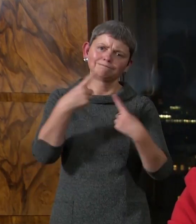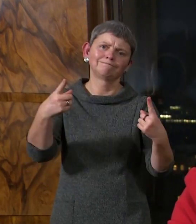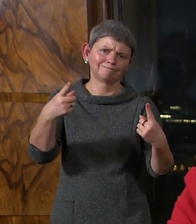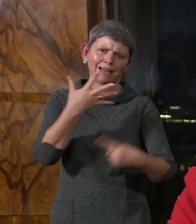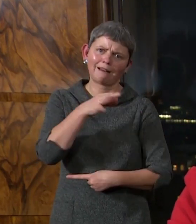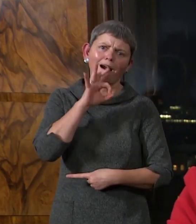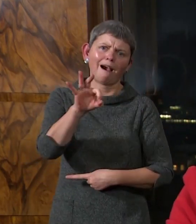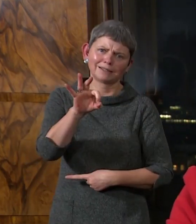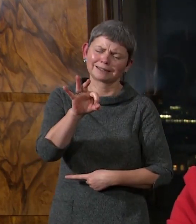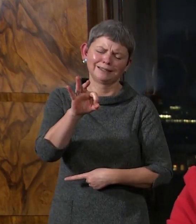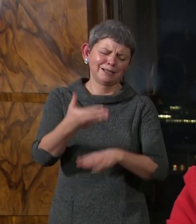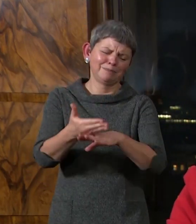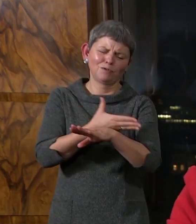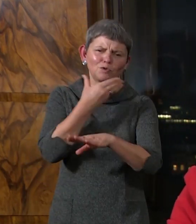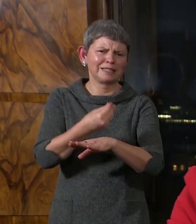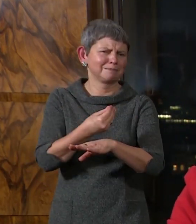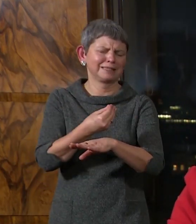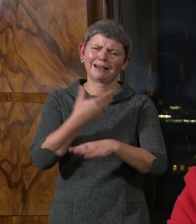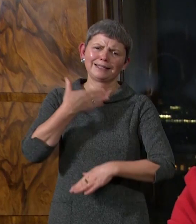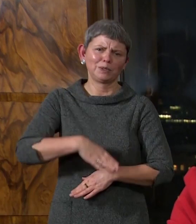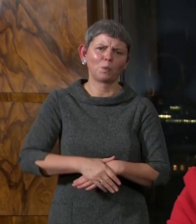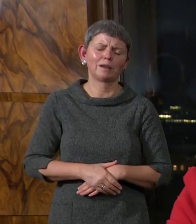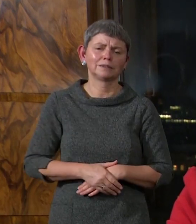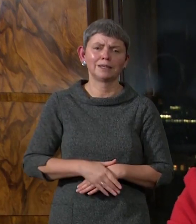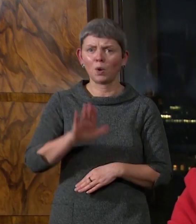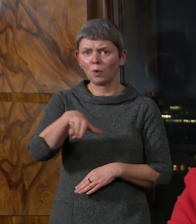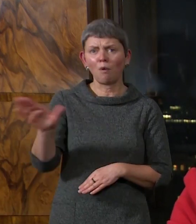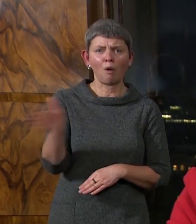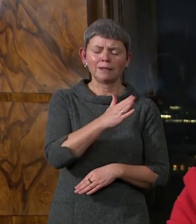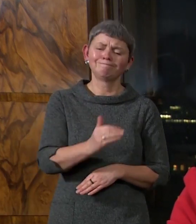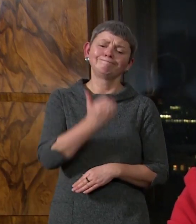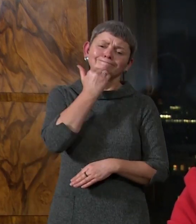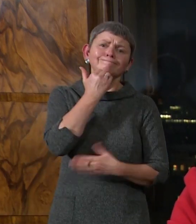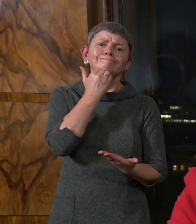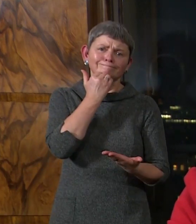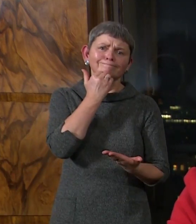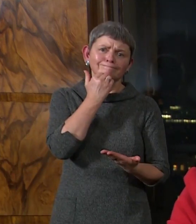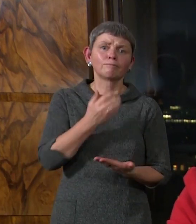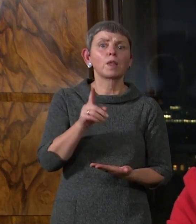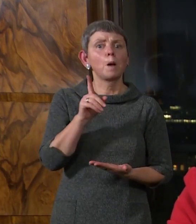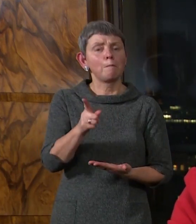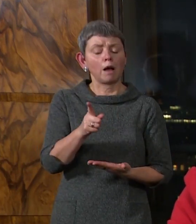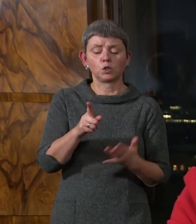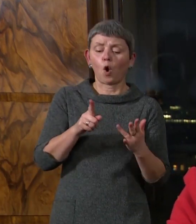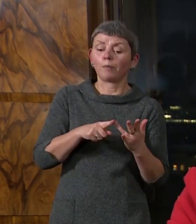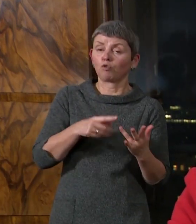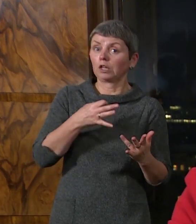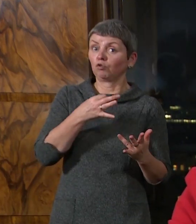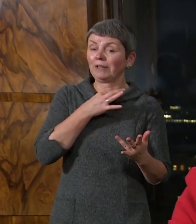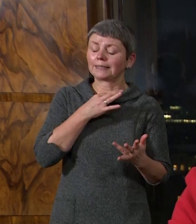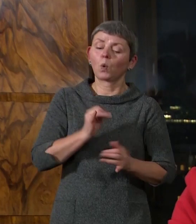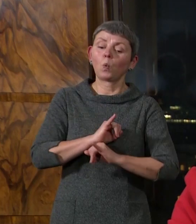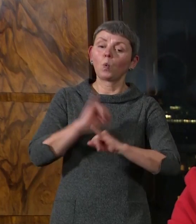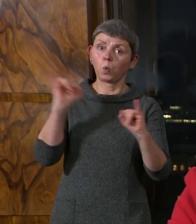doing a few days before Christmas. We have all had enough of this. But the threat from Omicron is severe